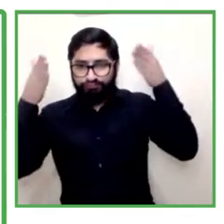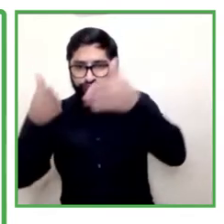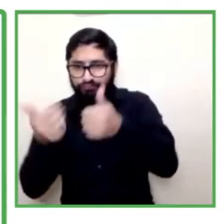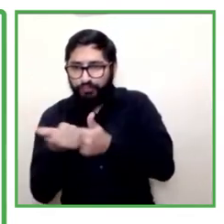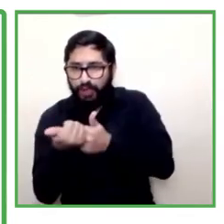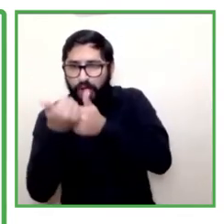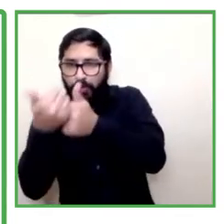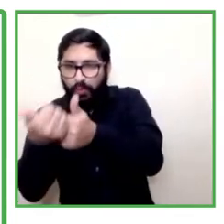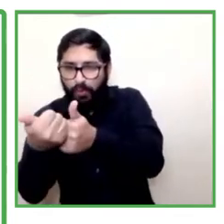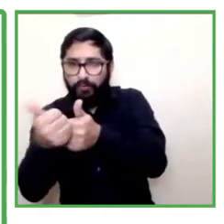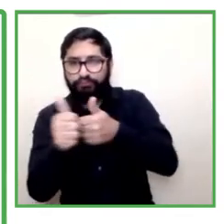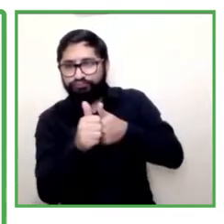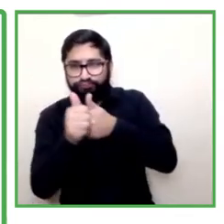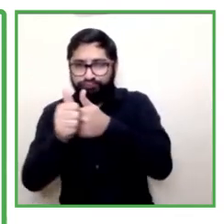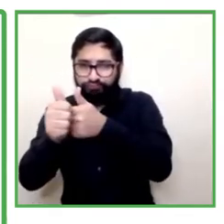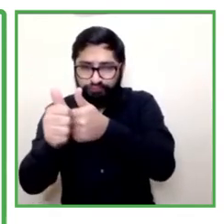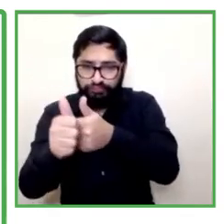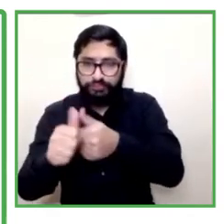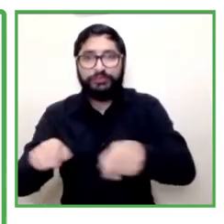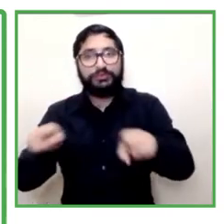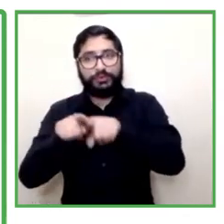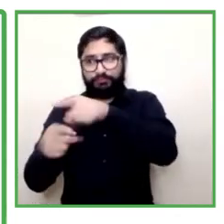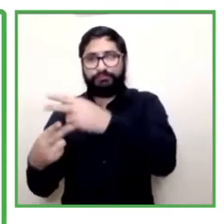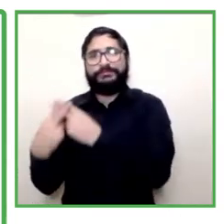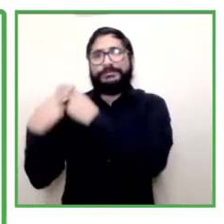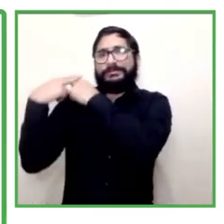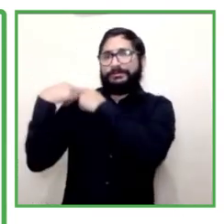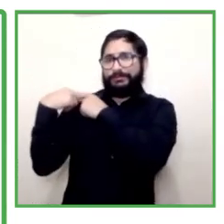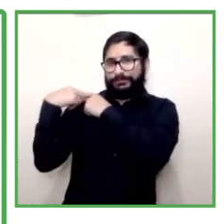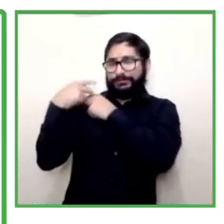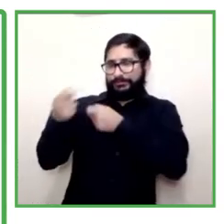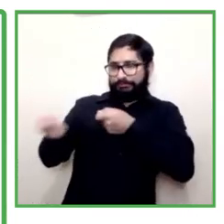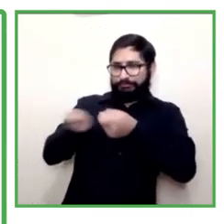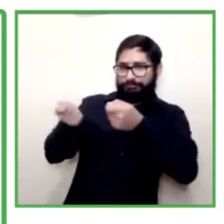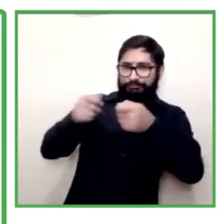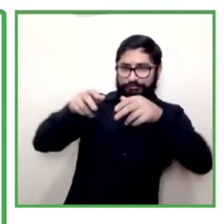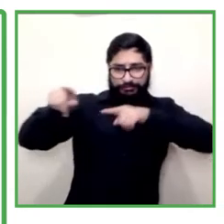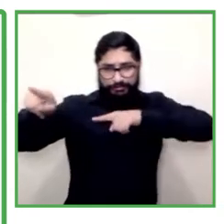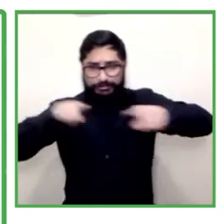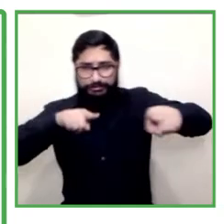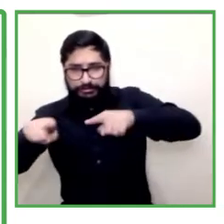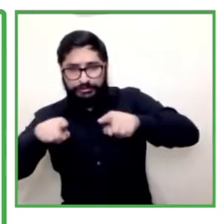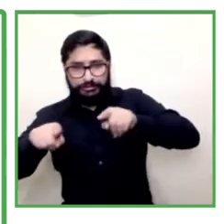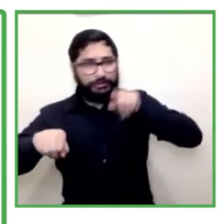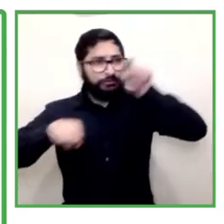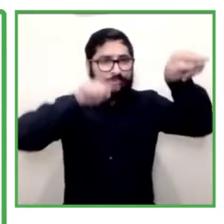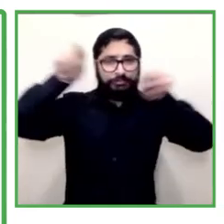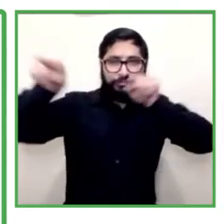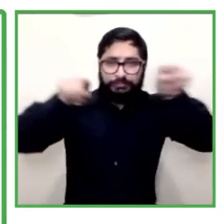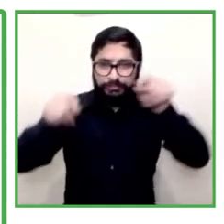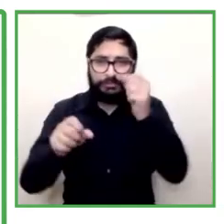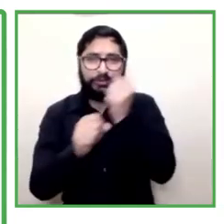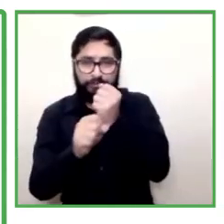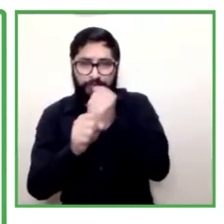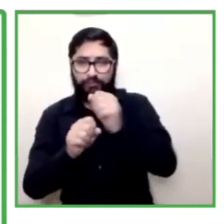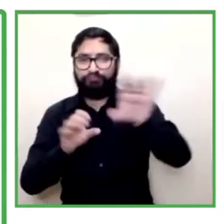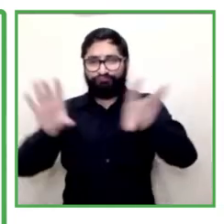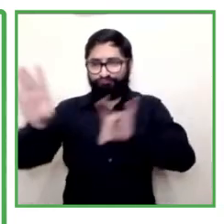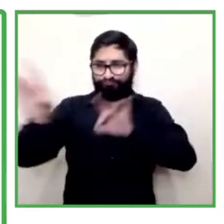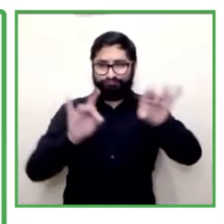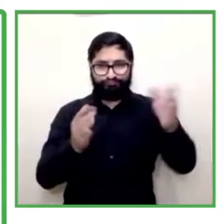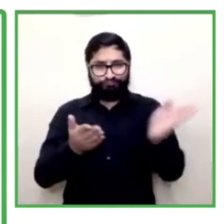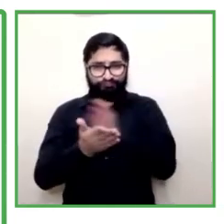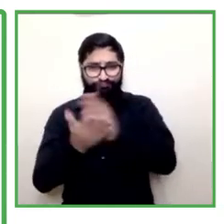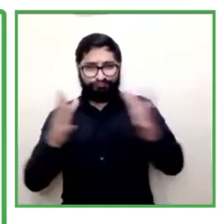that provide a la party council and the inclusion in nuestra crisis for people that want to